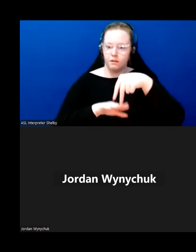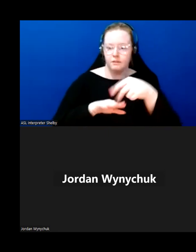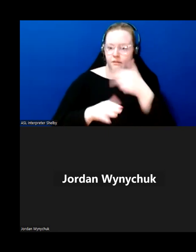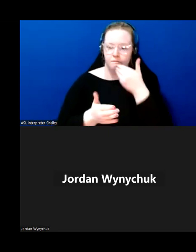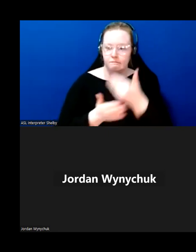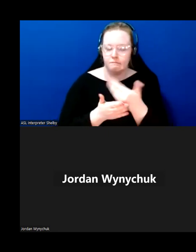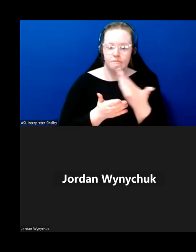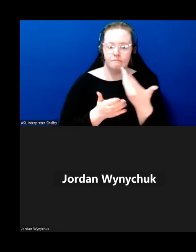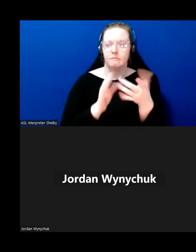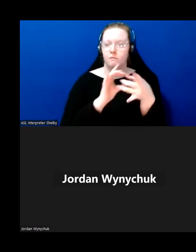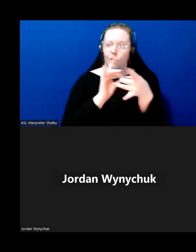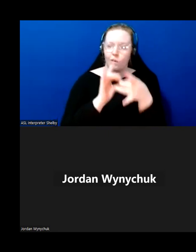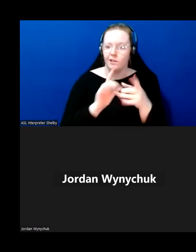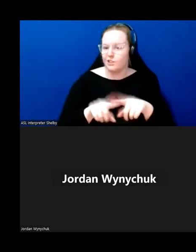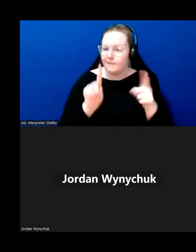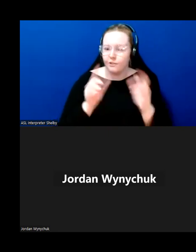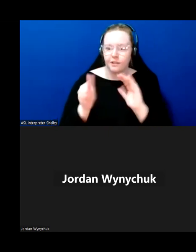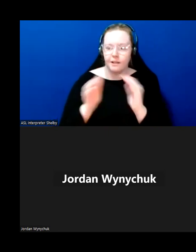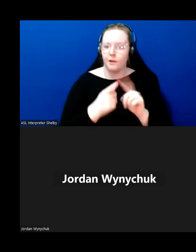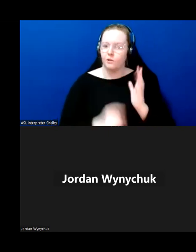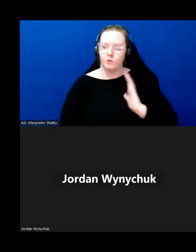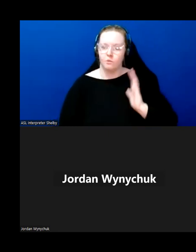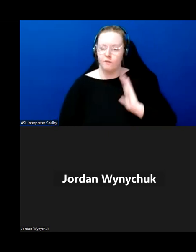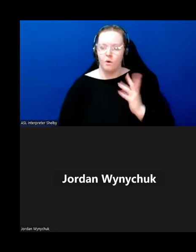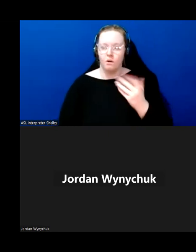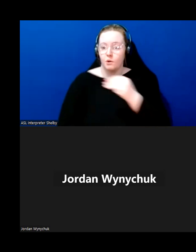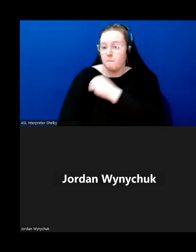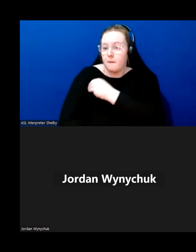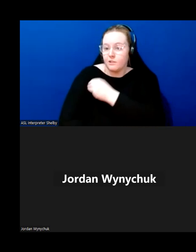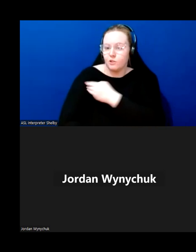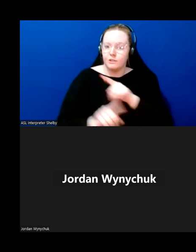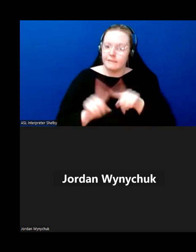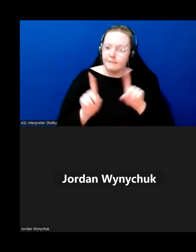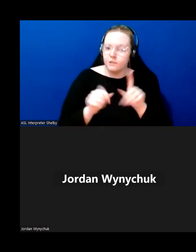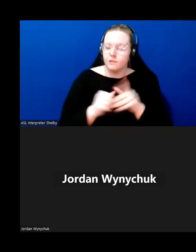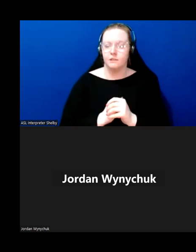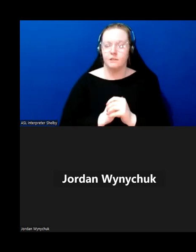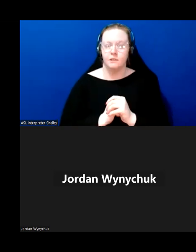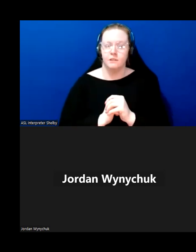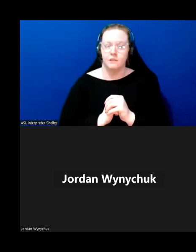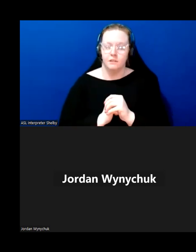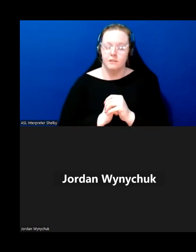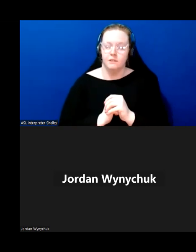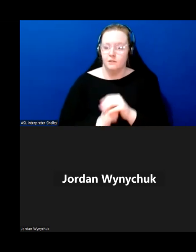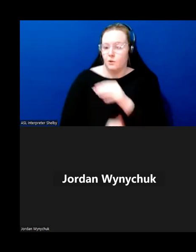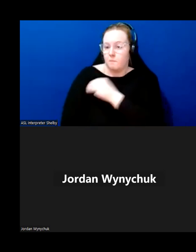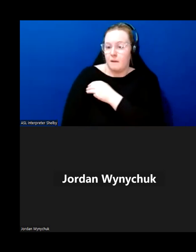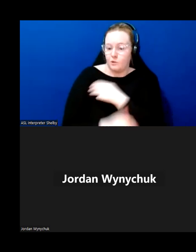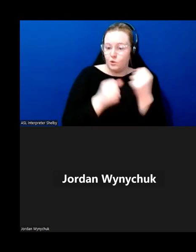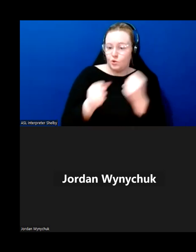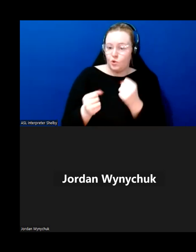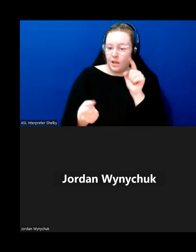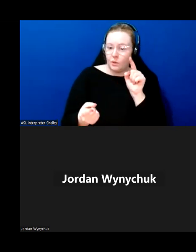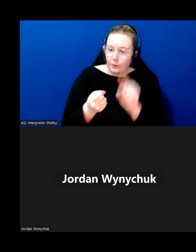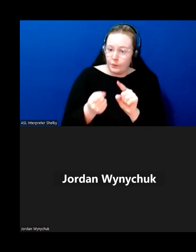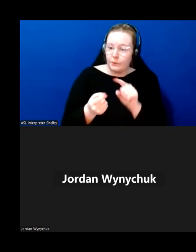uh aren't what they used to be or our muscle mass uh uh decreases um and